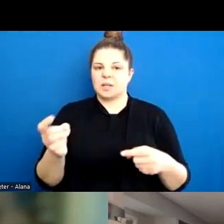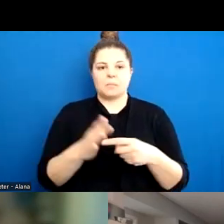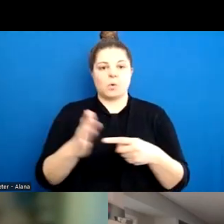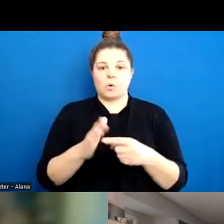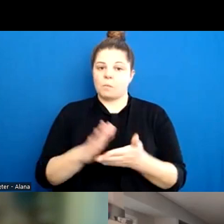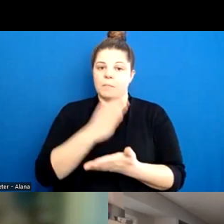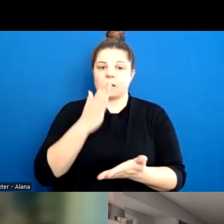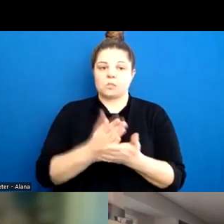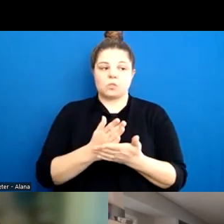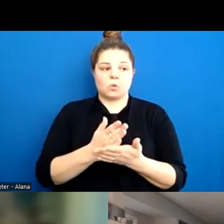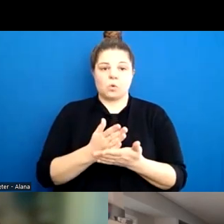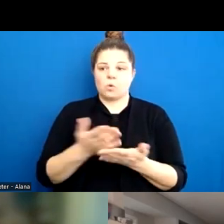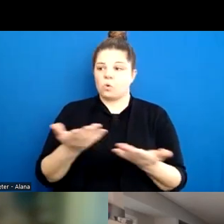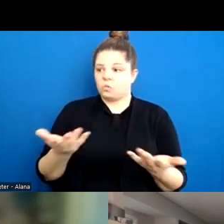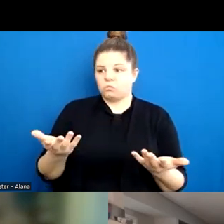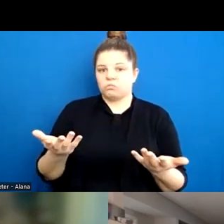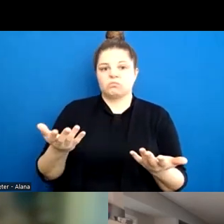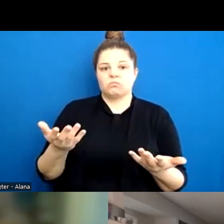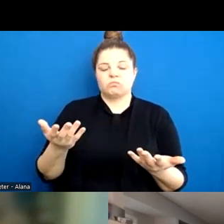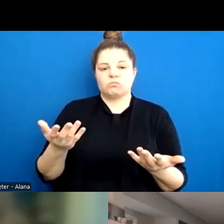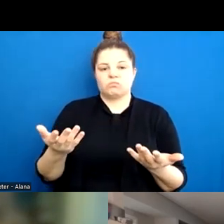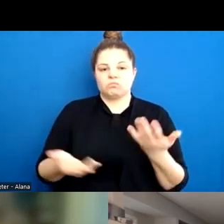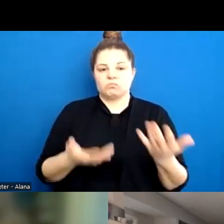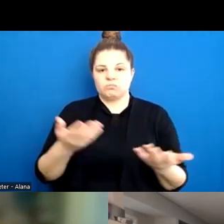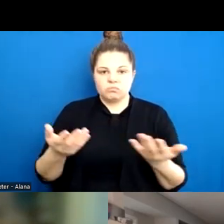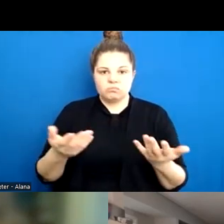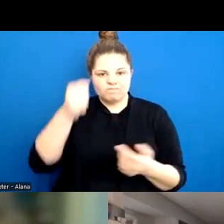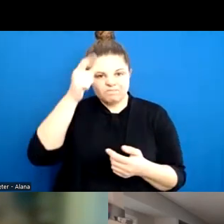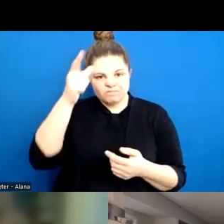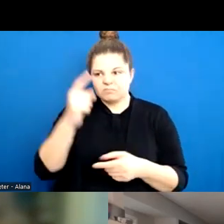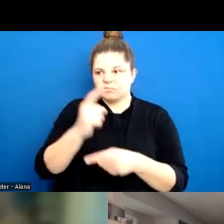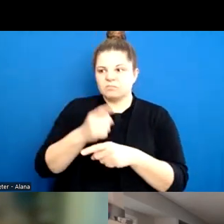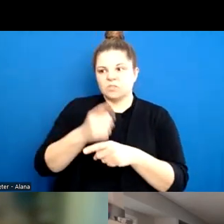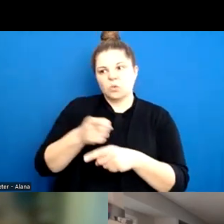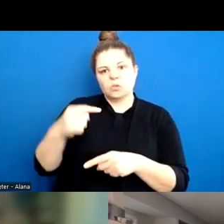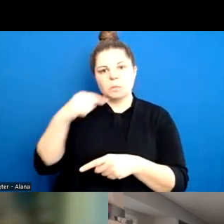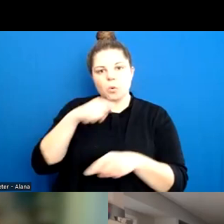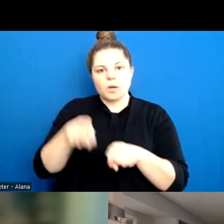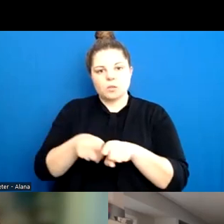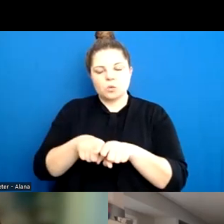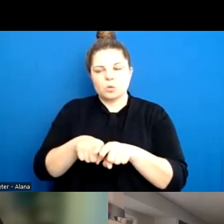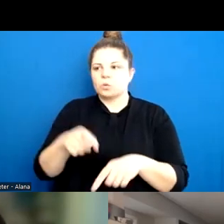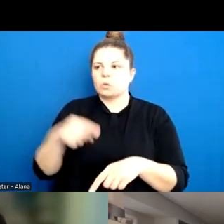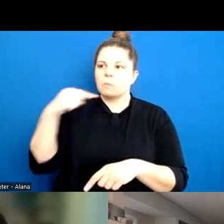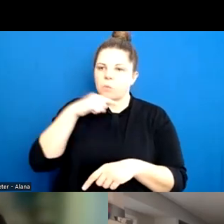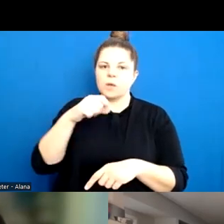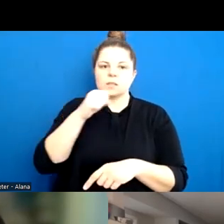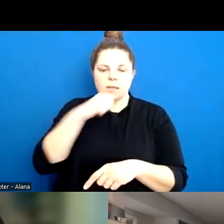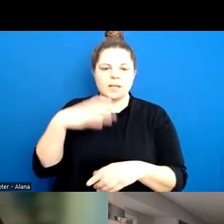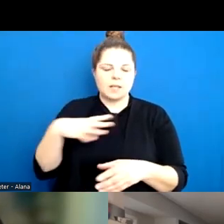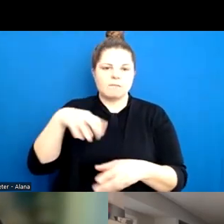you discourse onto, you know, onto an equal platform with boys and men as well and say, look,